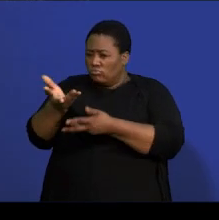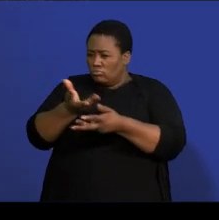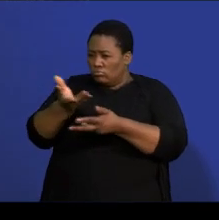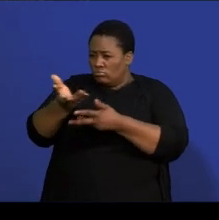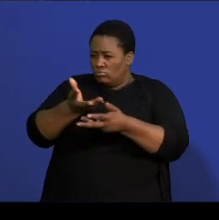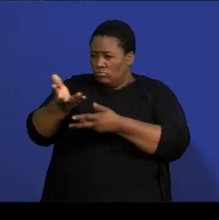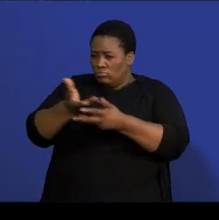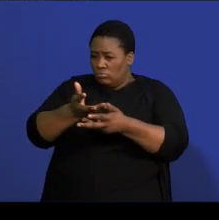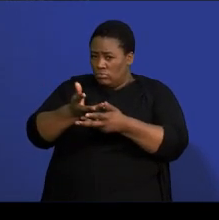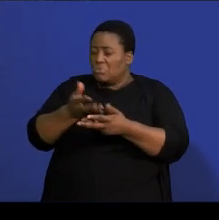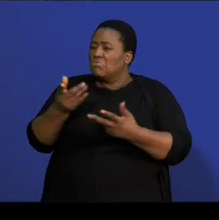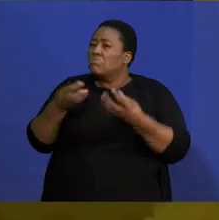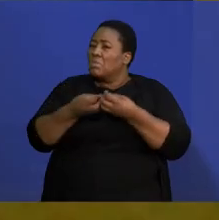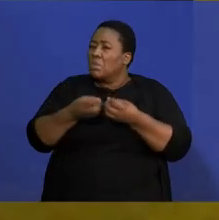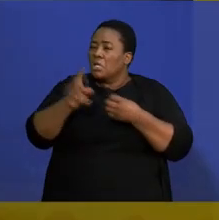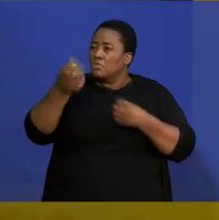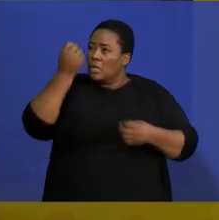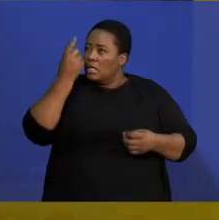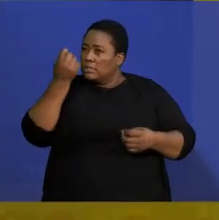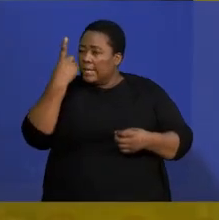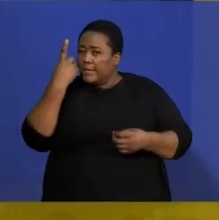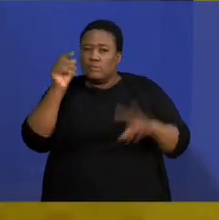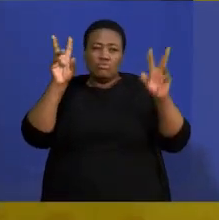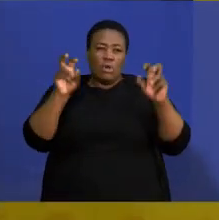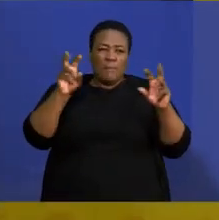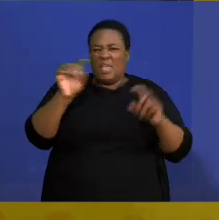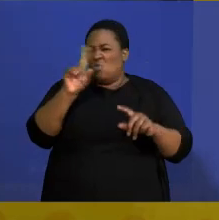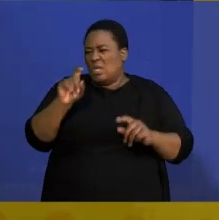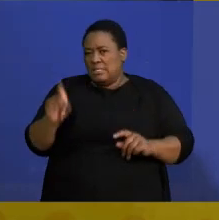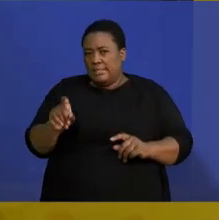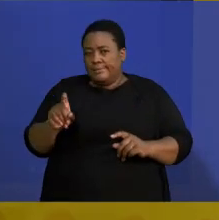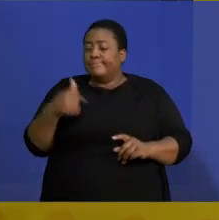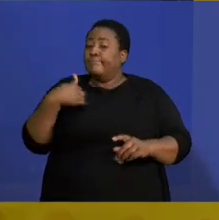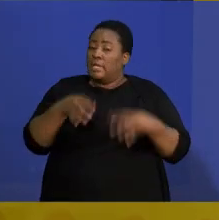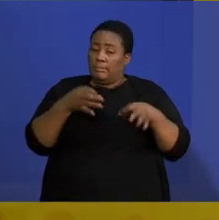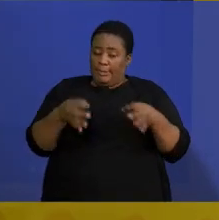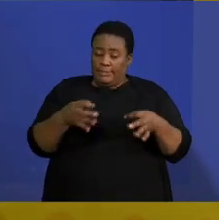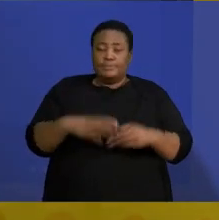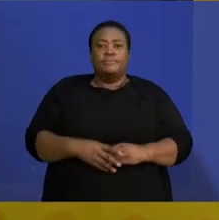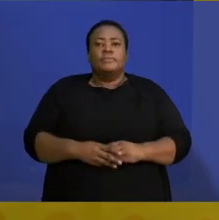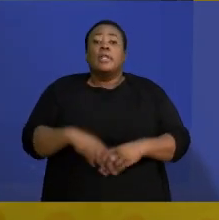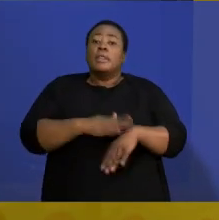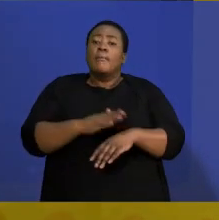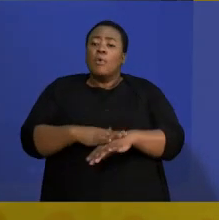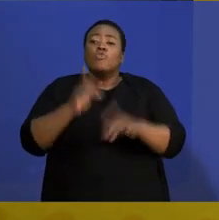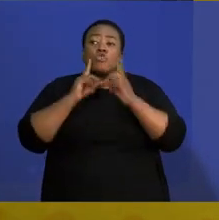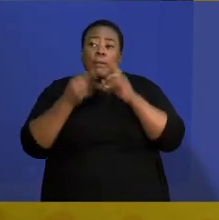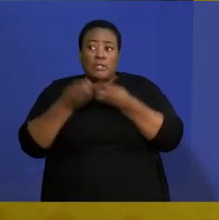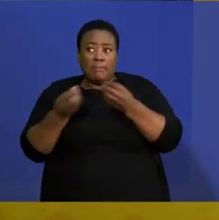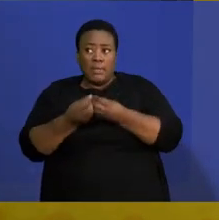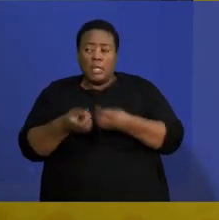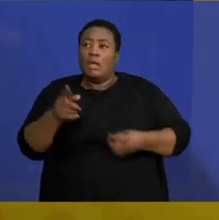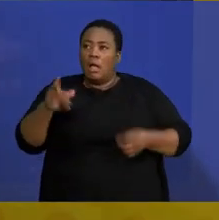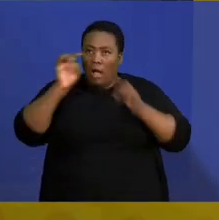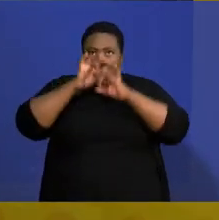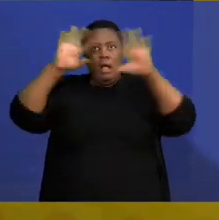topic or question. Now, let's explain this. You know, the more you talk about something, the more you will understand